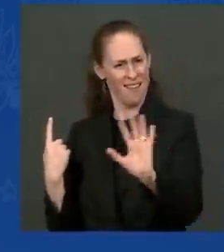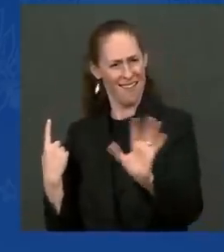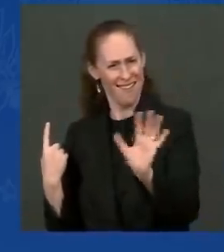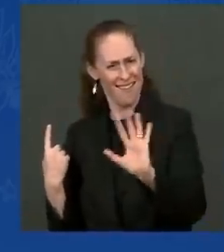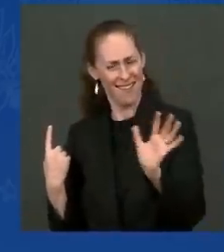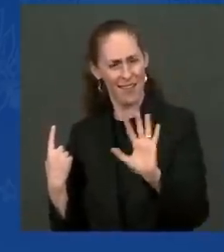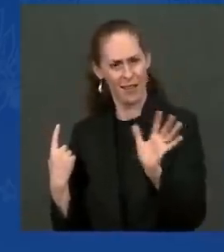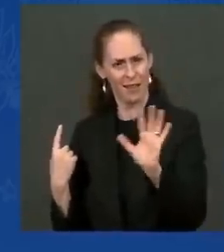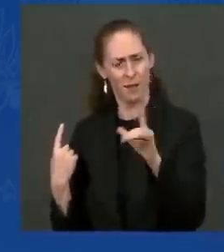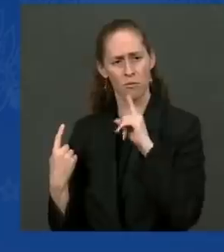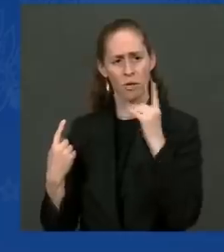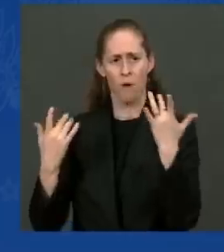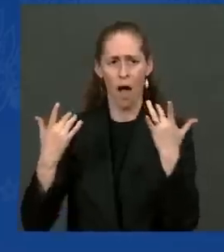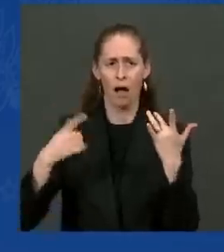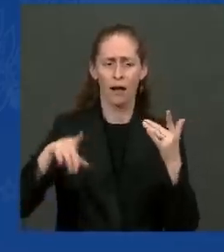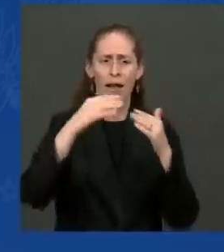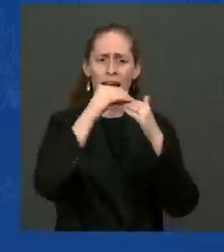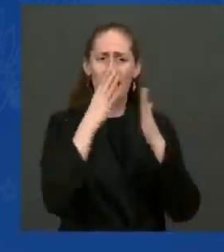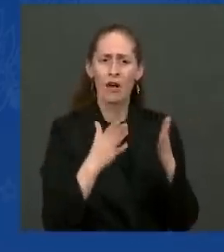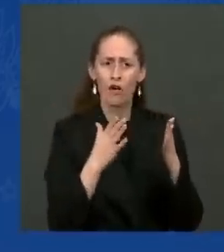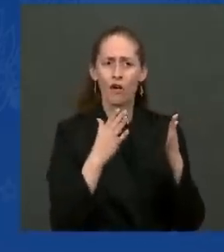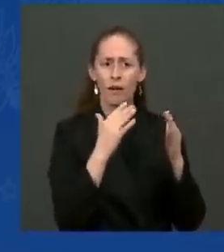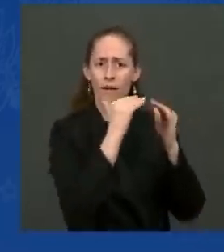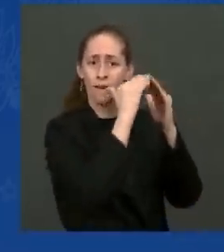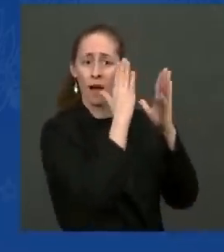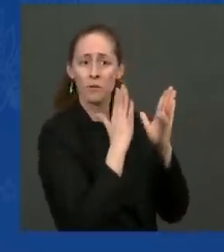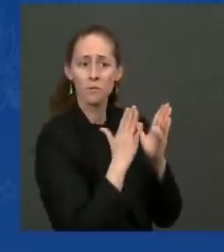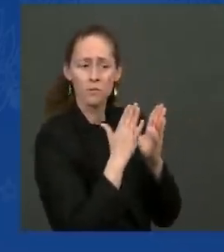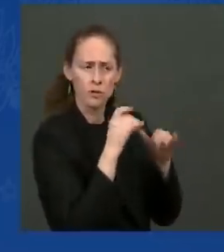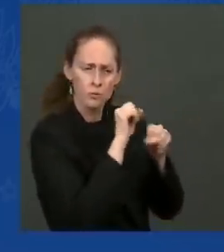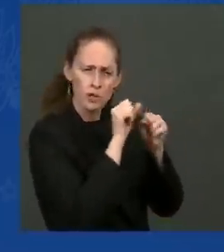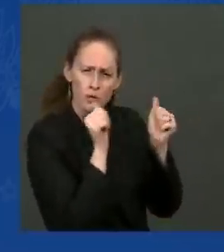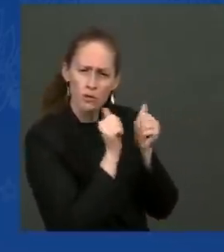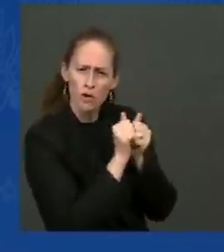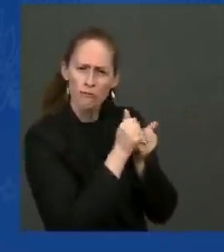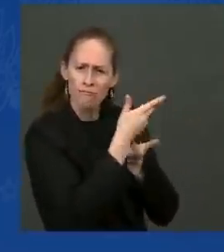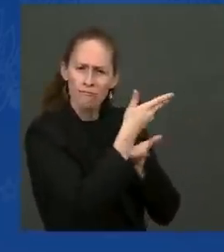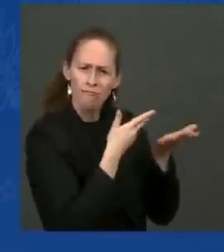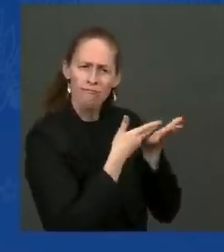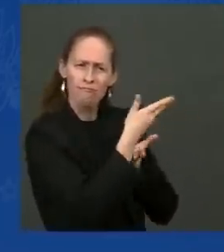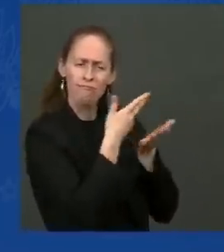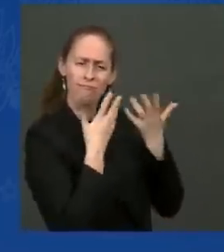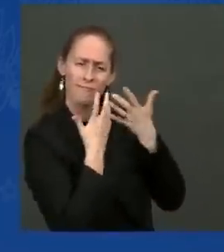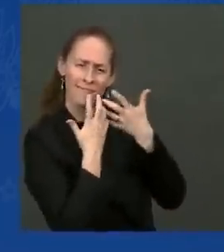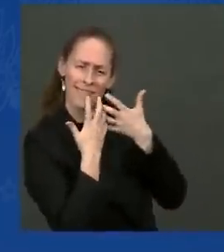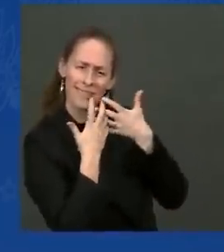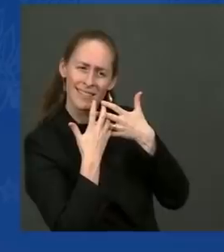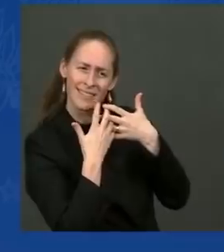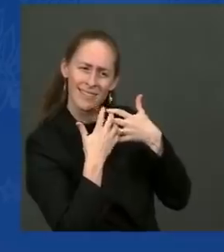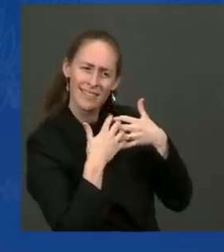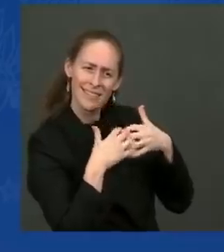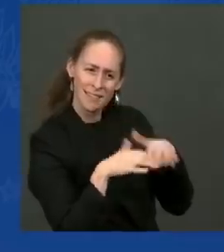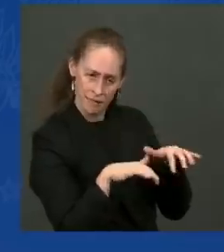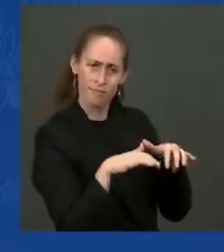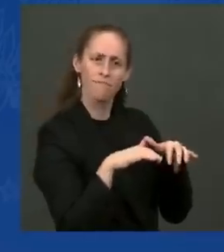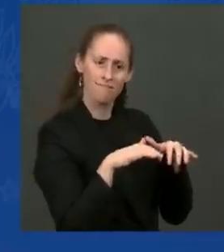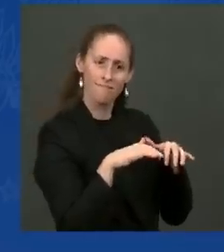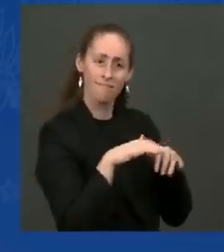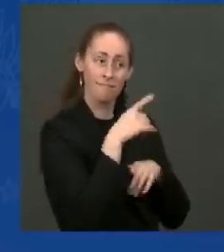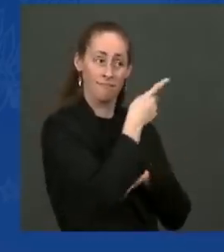leaders in the House and the Senate who worked on this bill together, who voted for this bill.